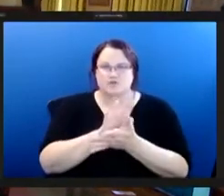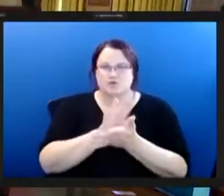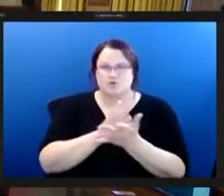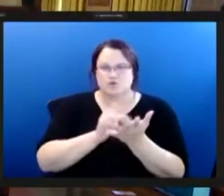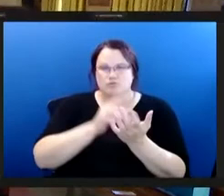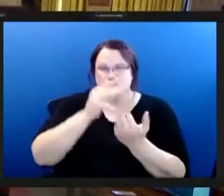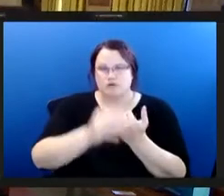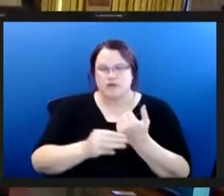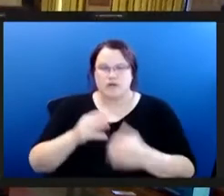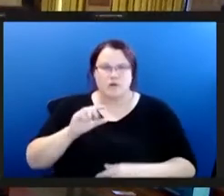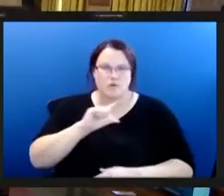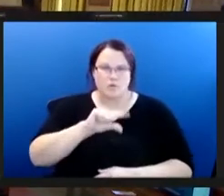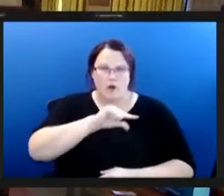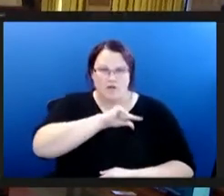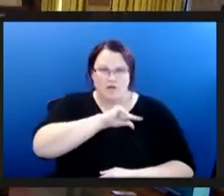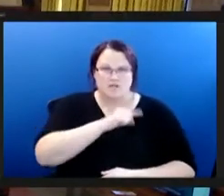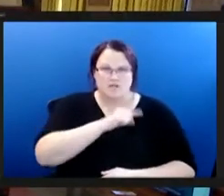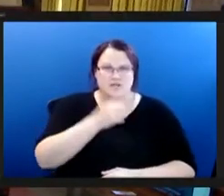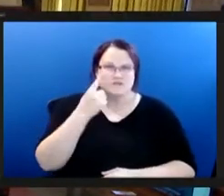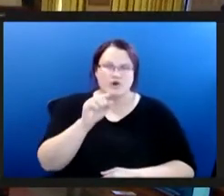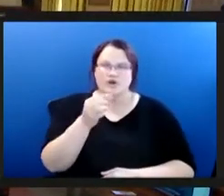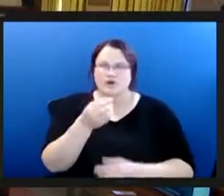qualifies for free reduced lunch